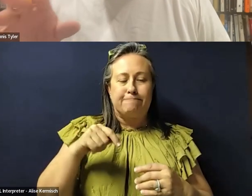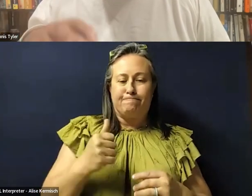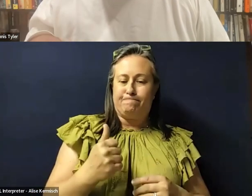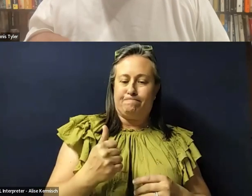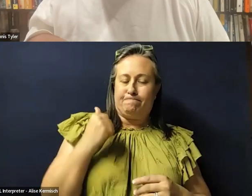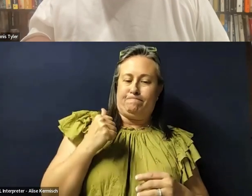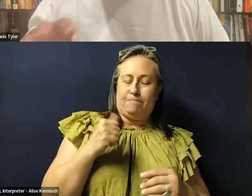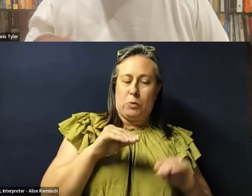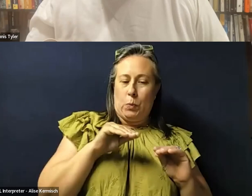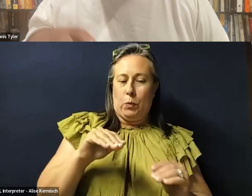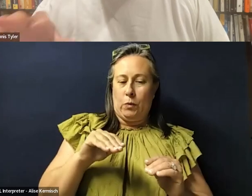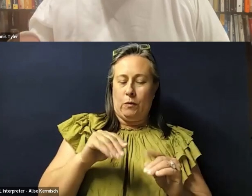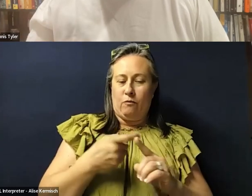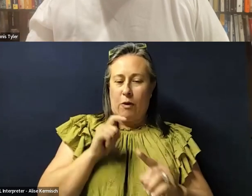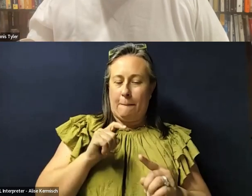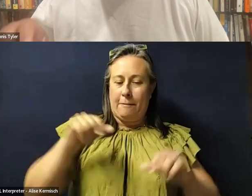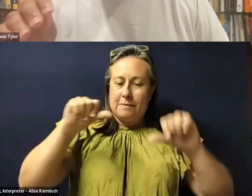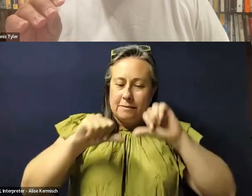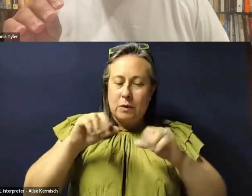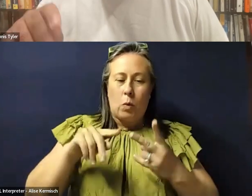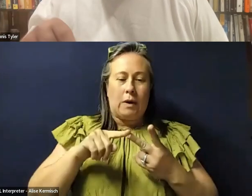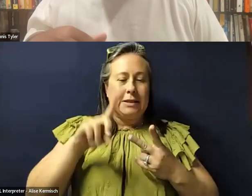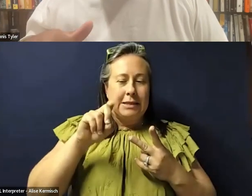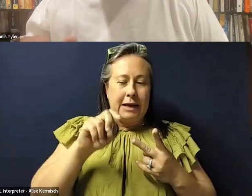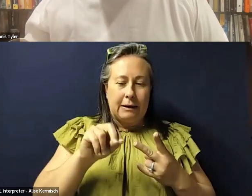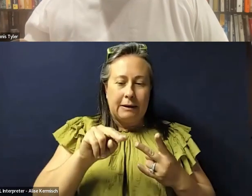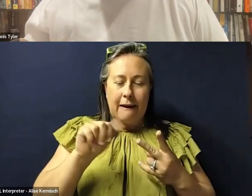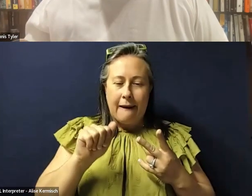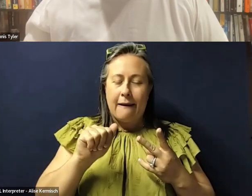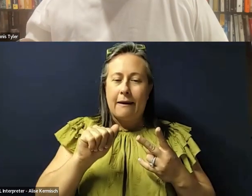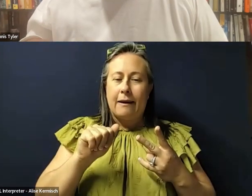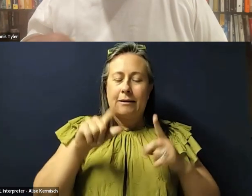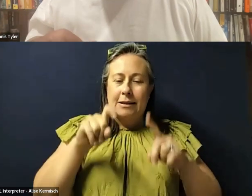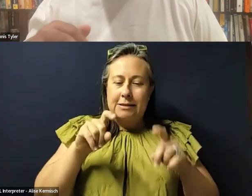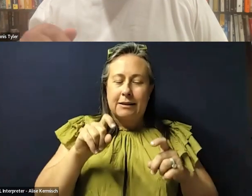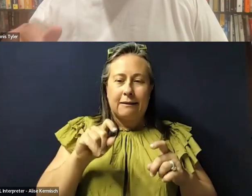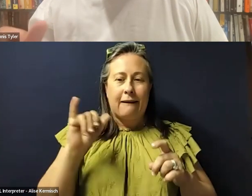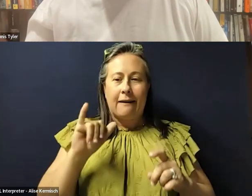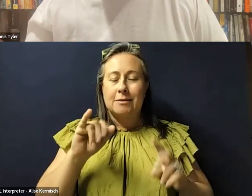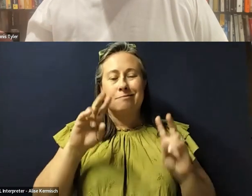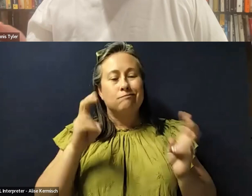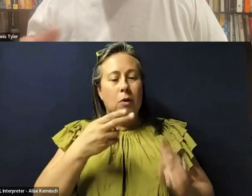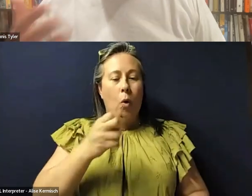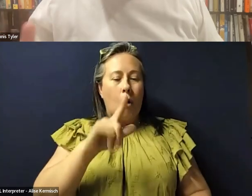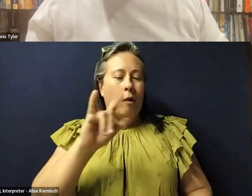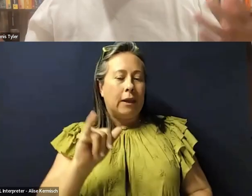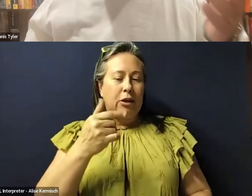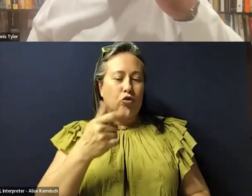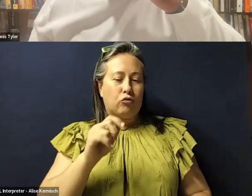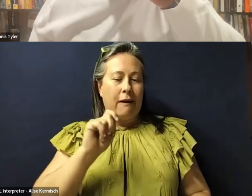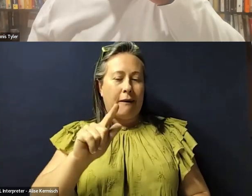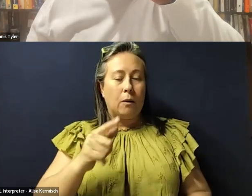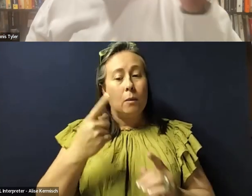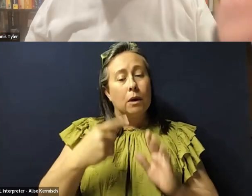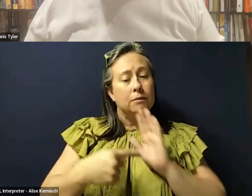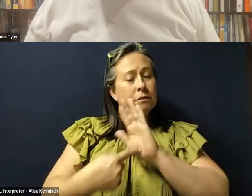science or DNA testing or genetics as the holy grail, as the sort of final arbiter of truth. And one example